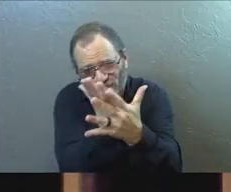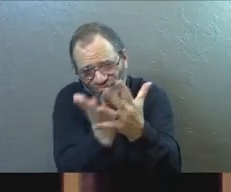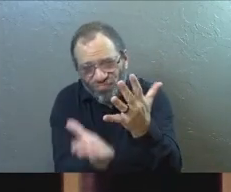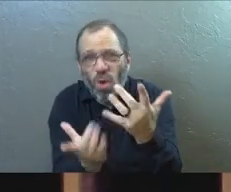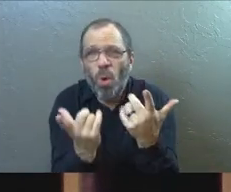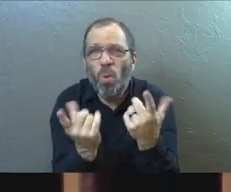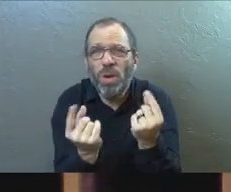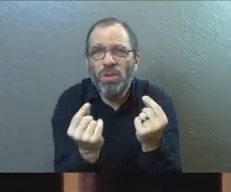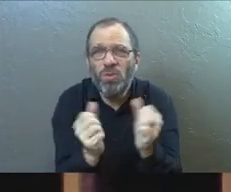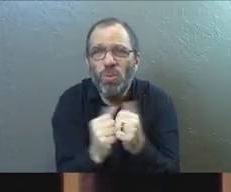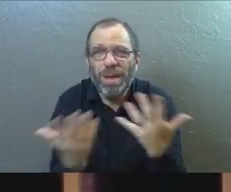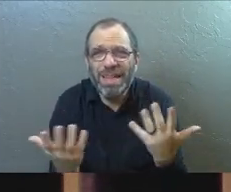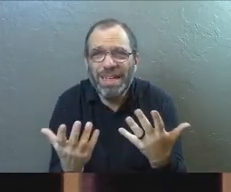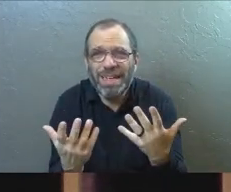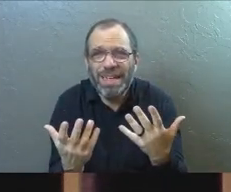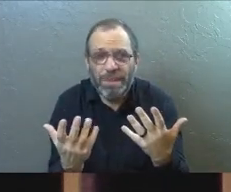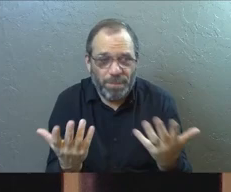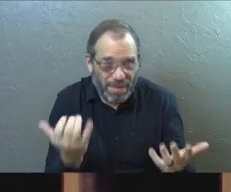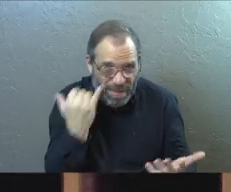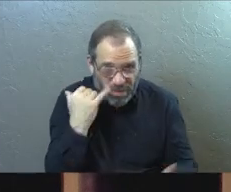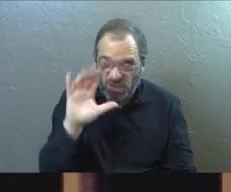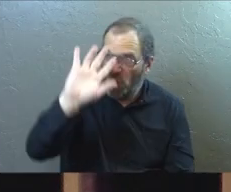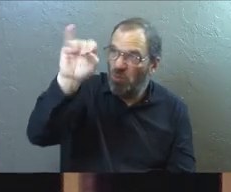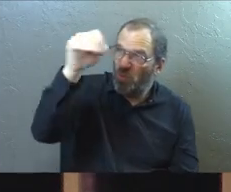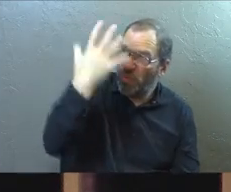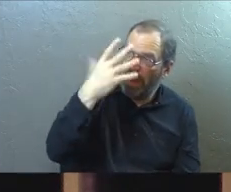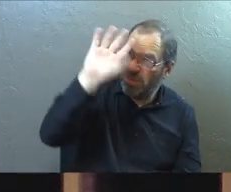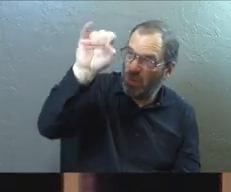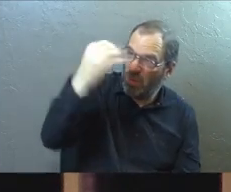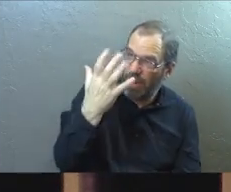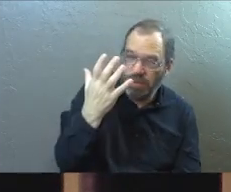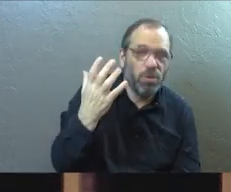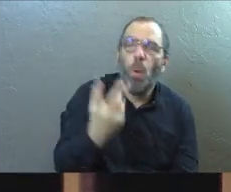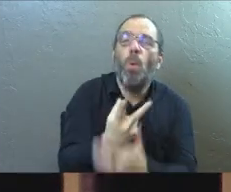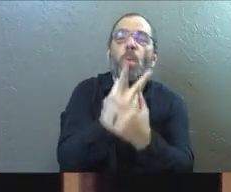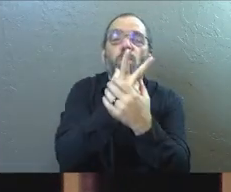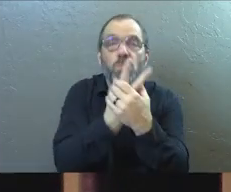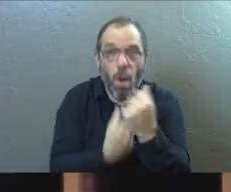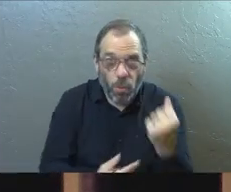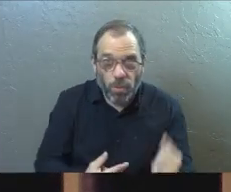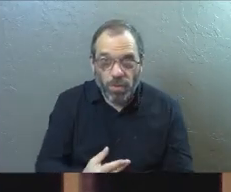What do you do with all of that if it's just grace? No, it's both.